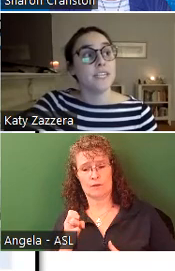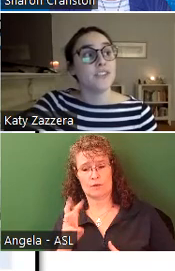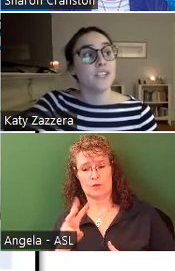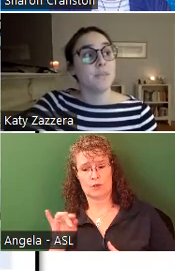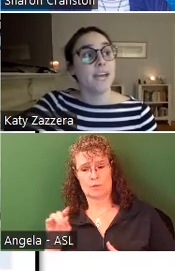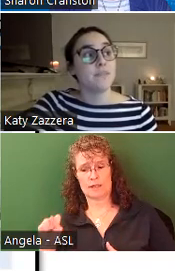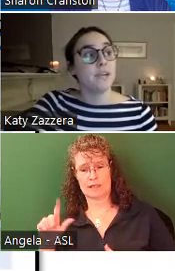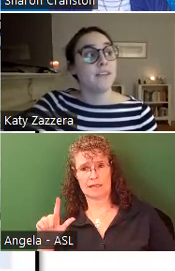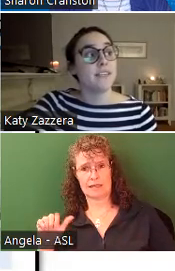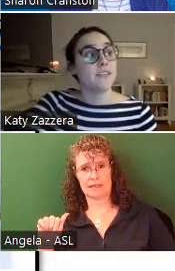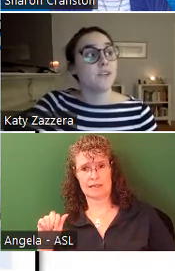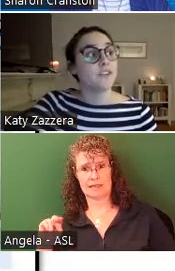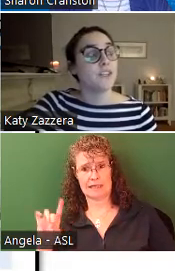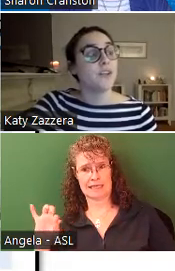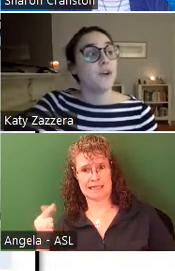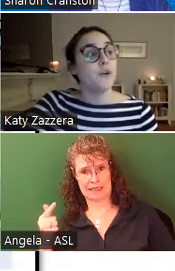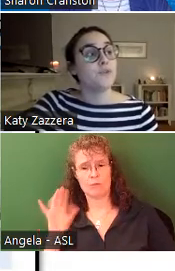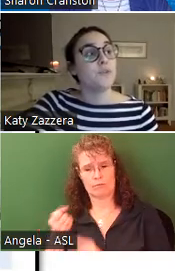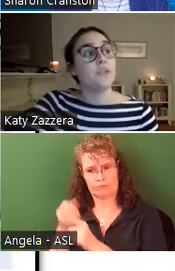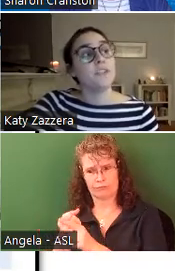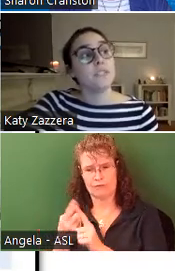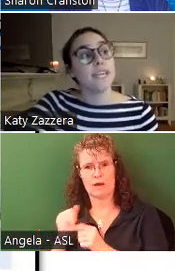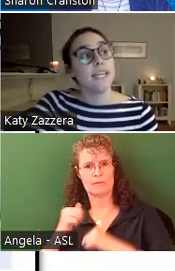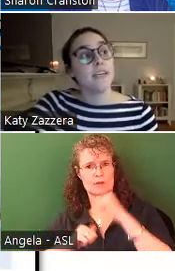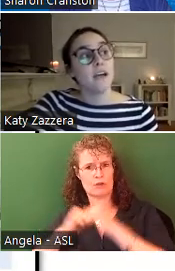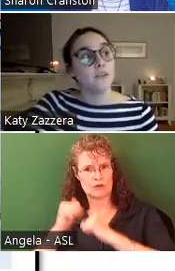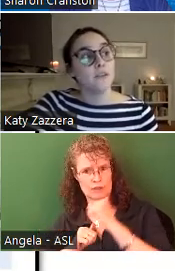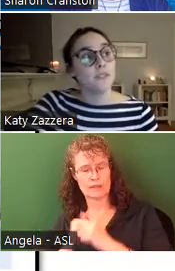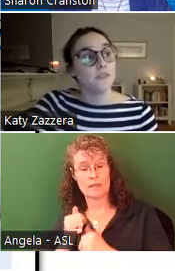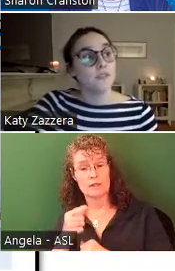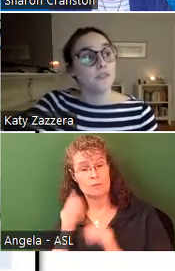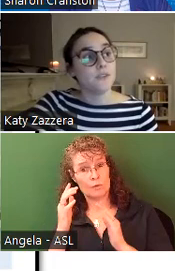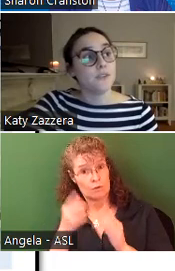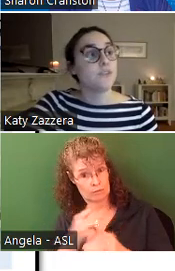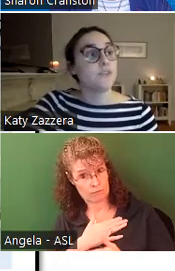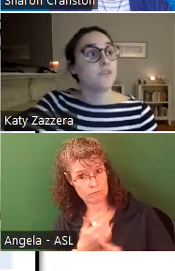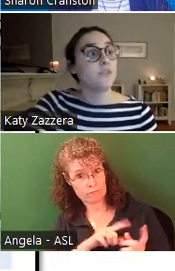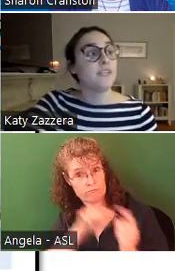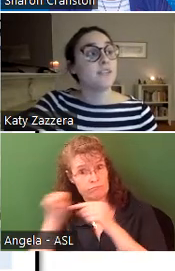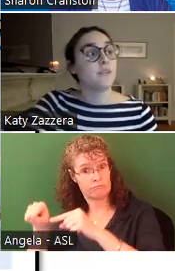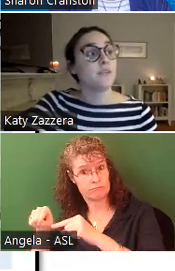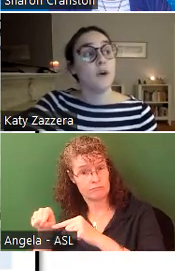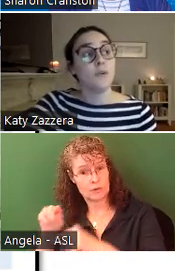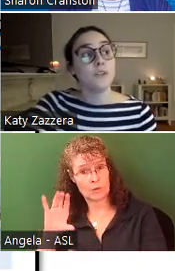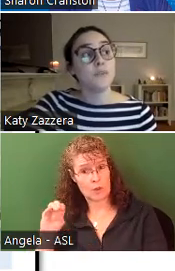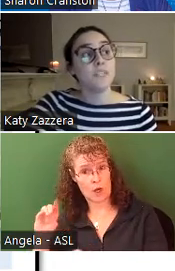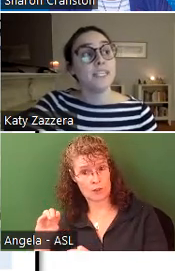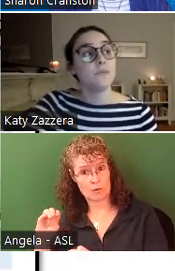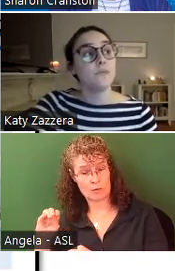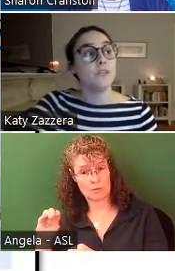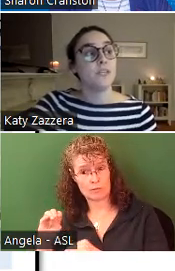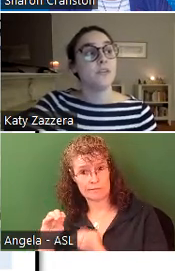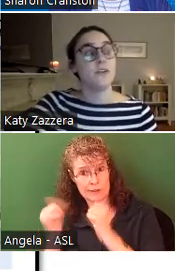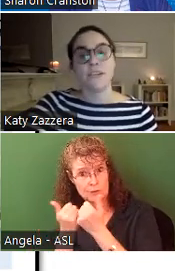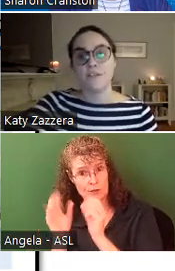association impacted by this construction. Would you be willing to attend a condo association meeting to review this with the owners, please?